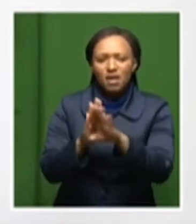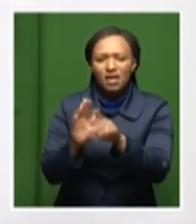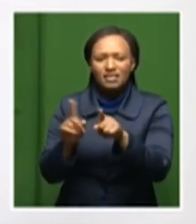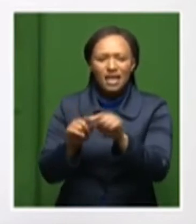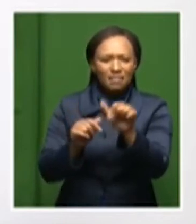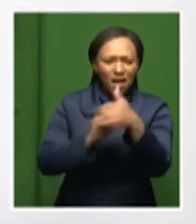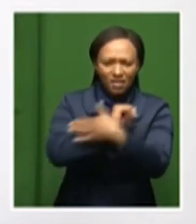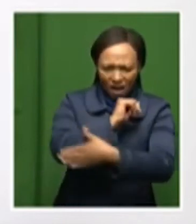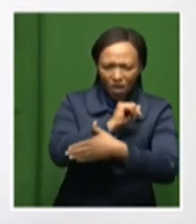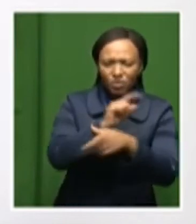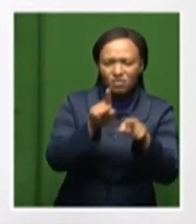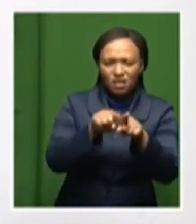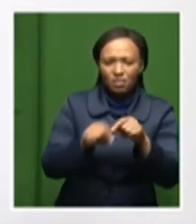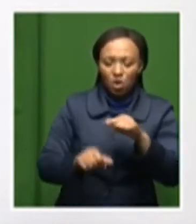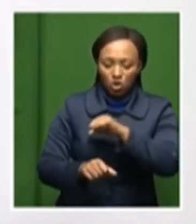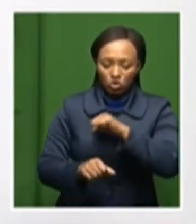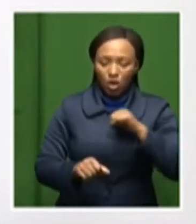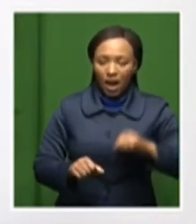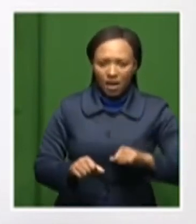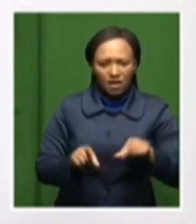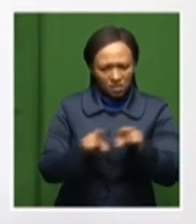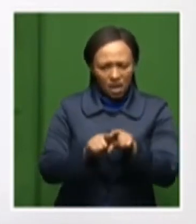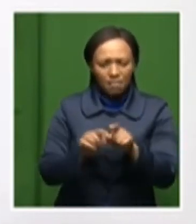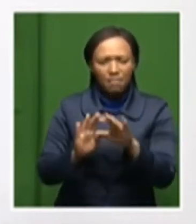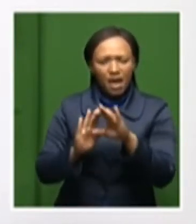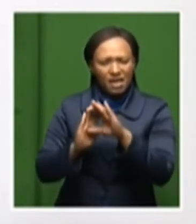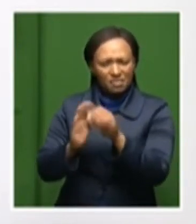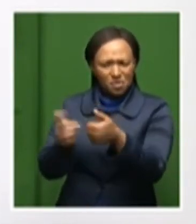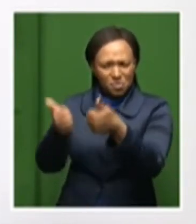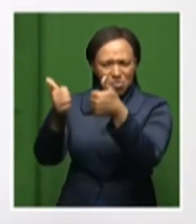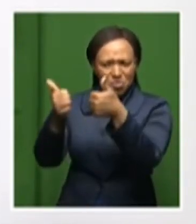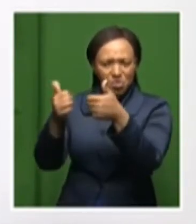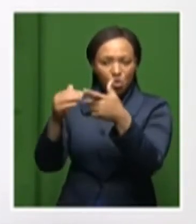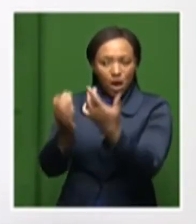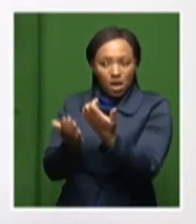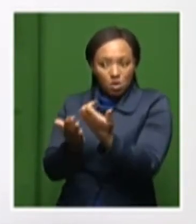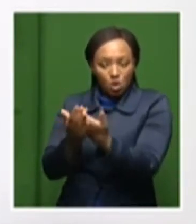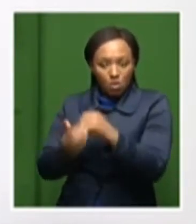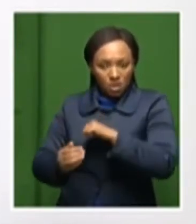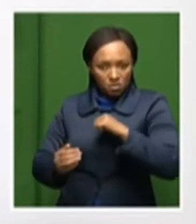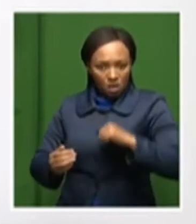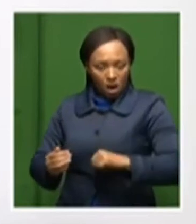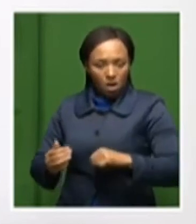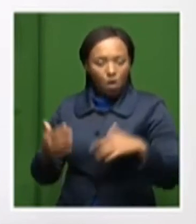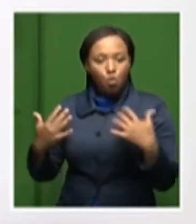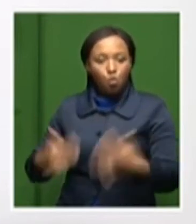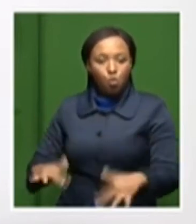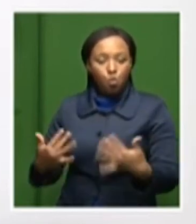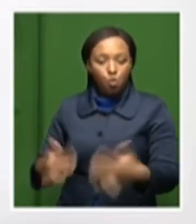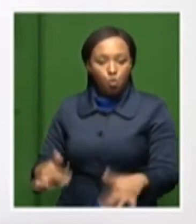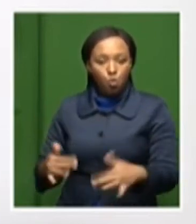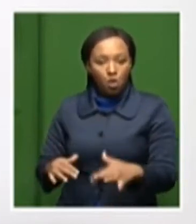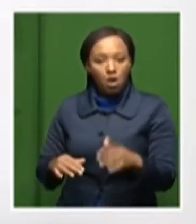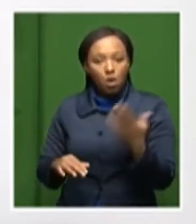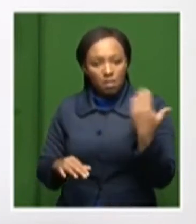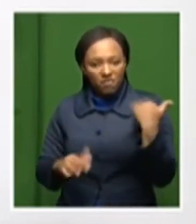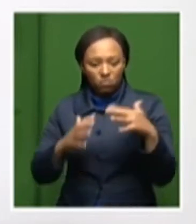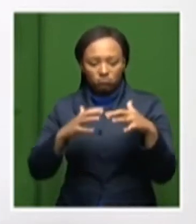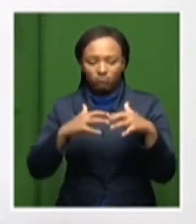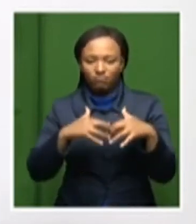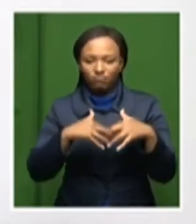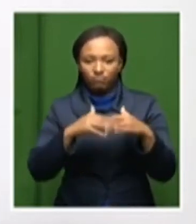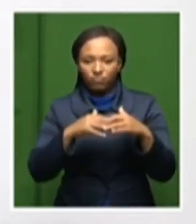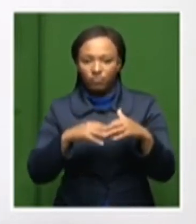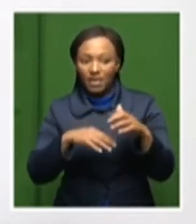example. The economy of China was also largely initiated by the setting up of EPZs. And